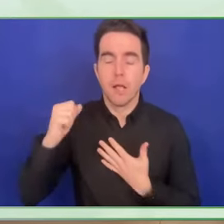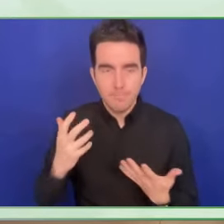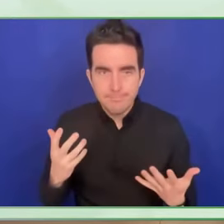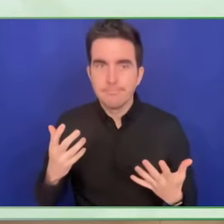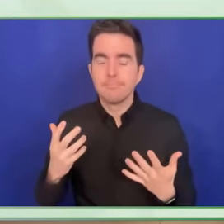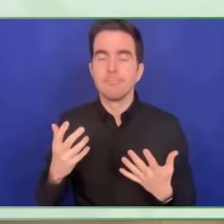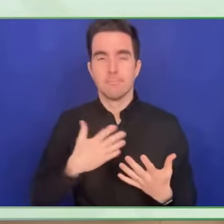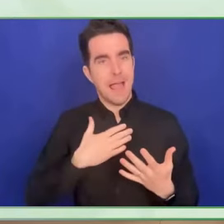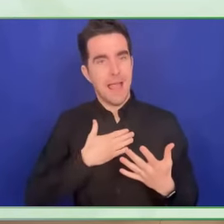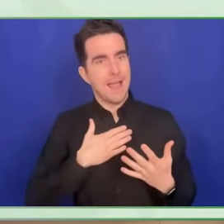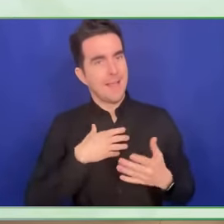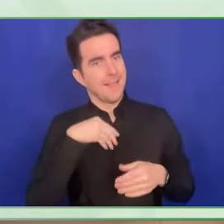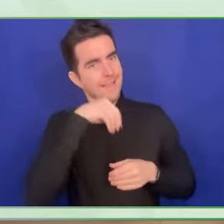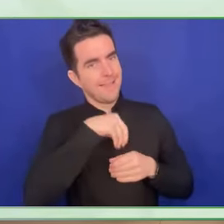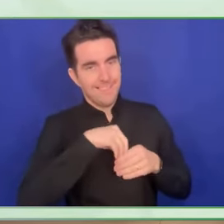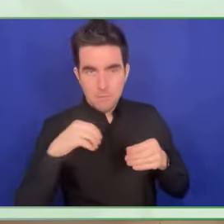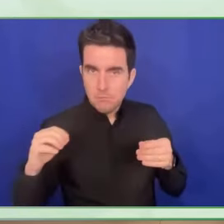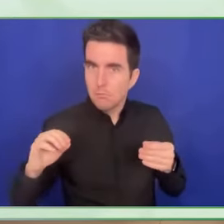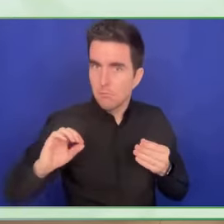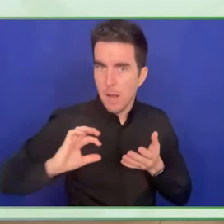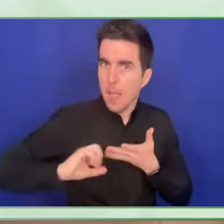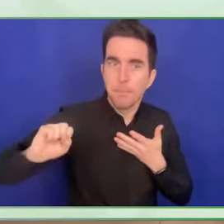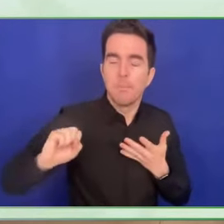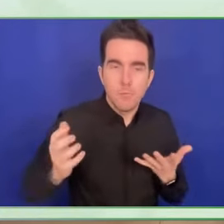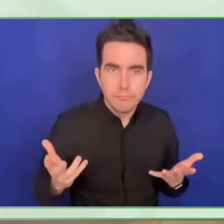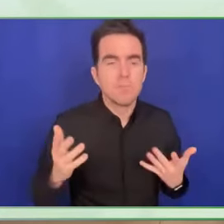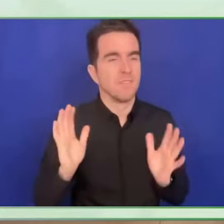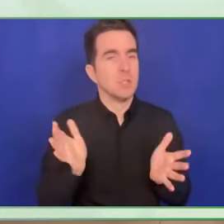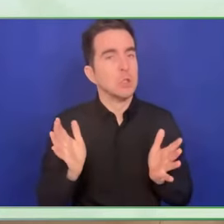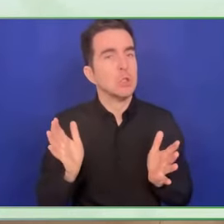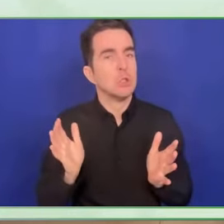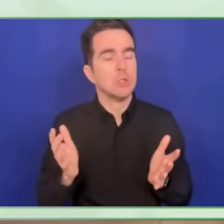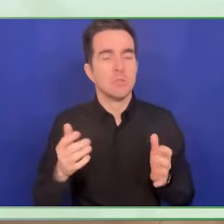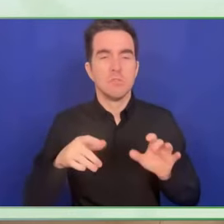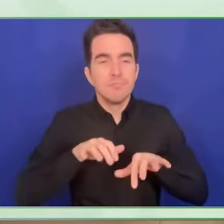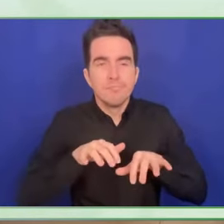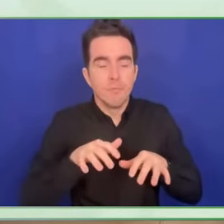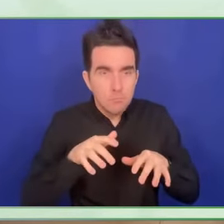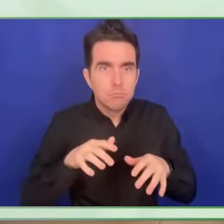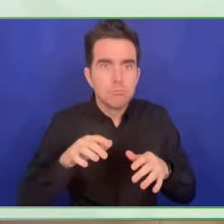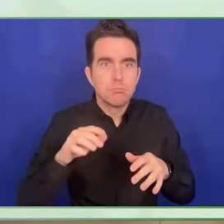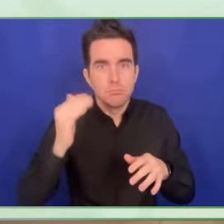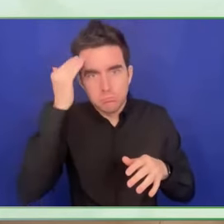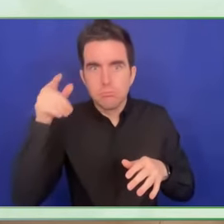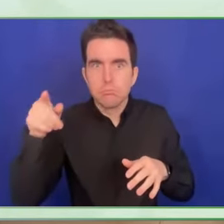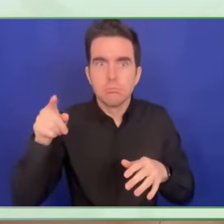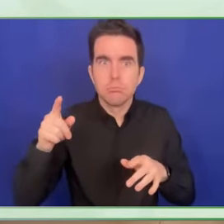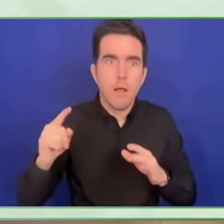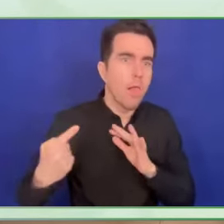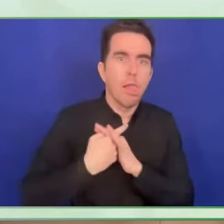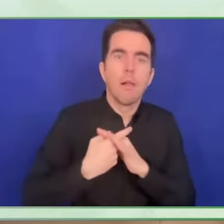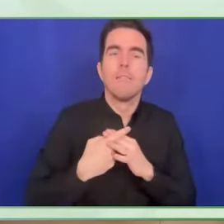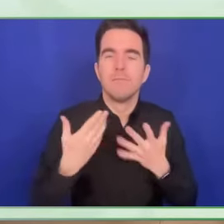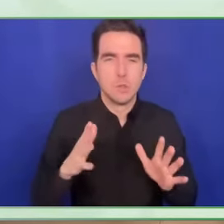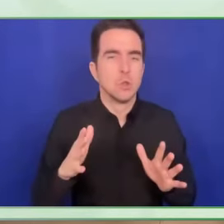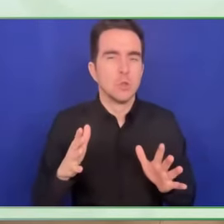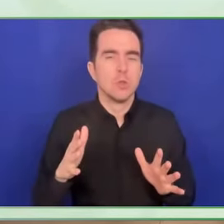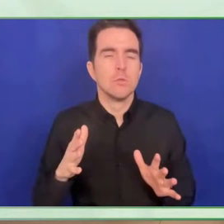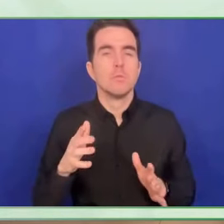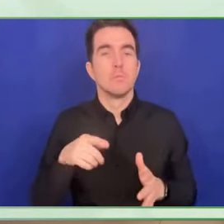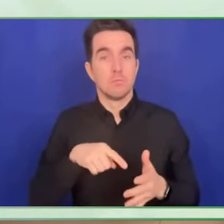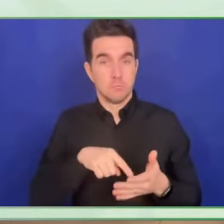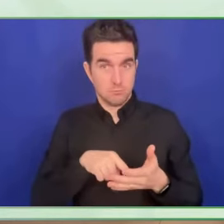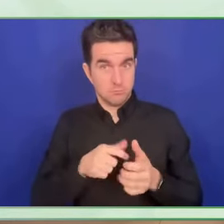chance to do anything in your, any arm in your phone or with your information. It also runs